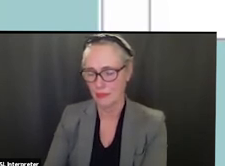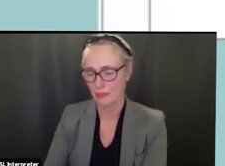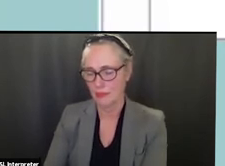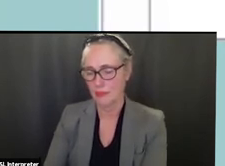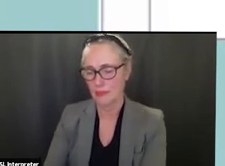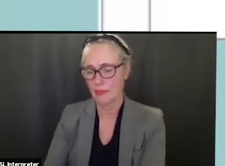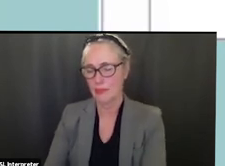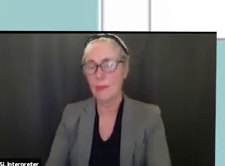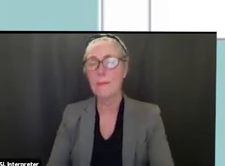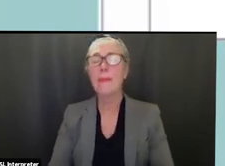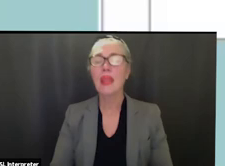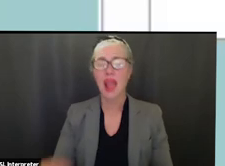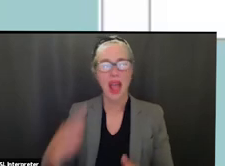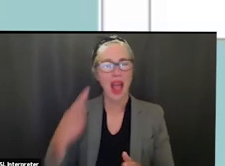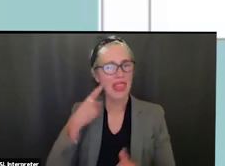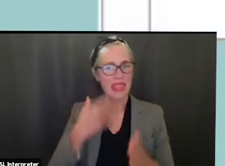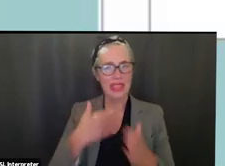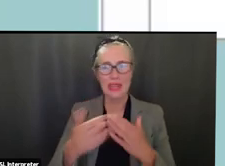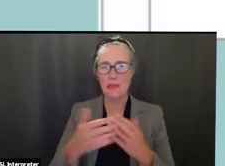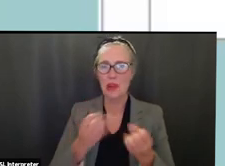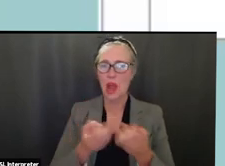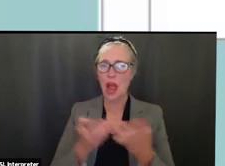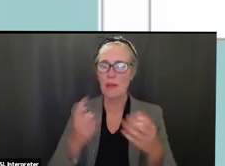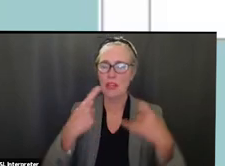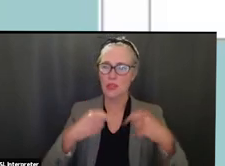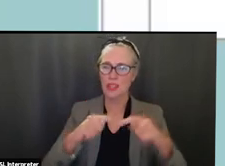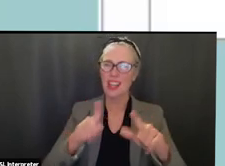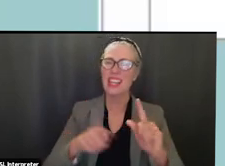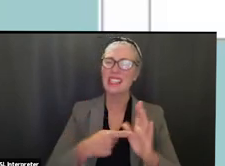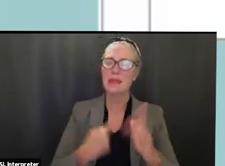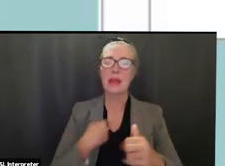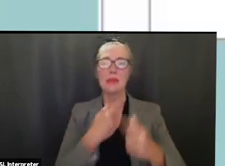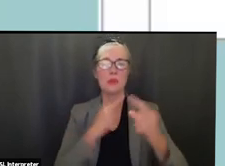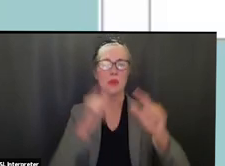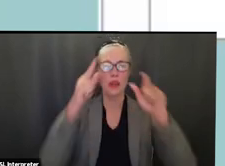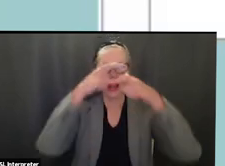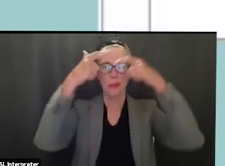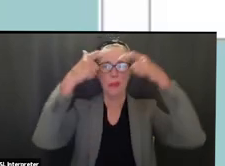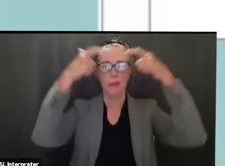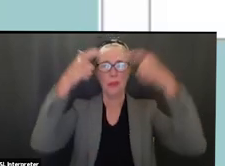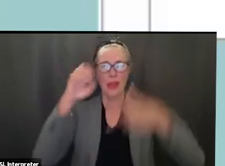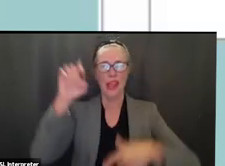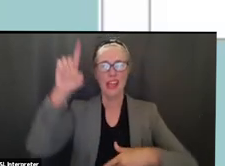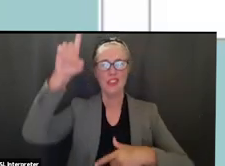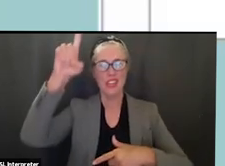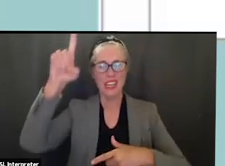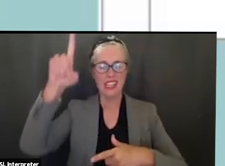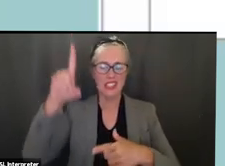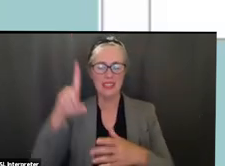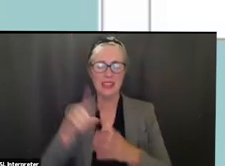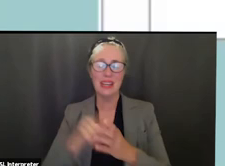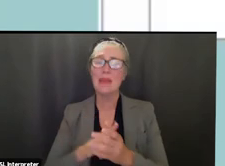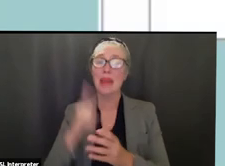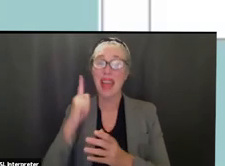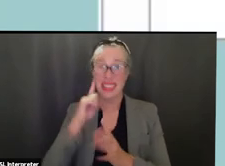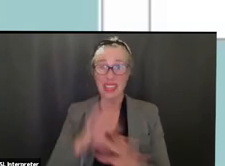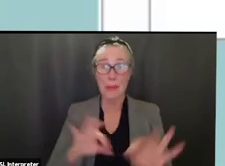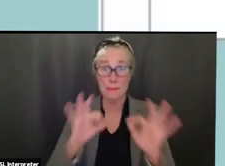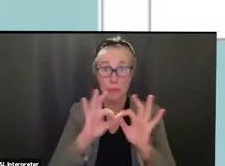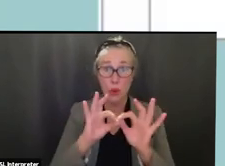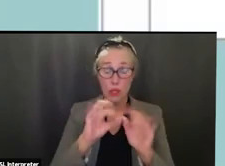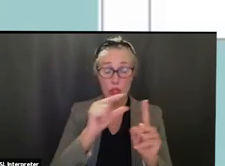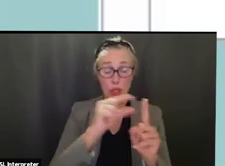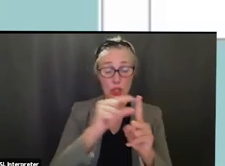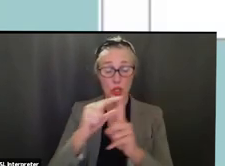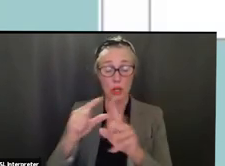ease um can kind of get in the way and these are two big important terms um root cause analysis and restorative practices